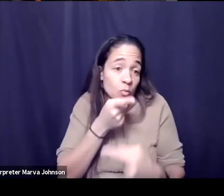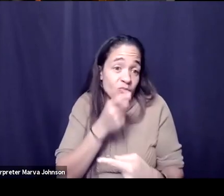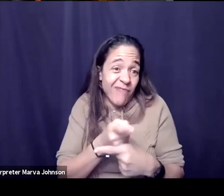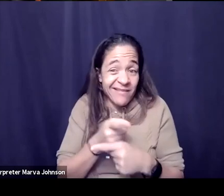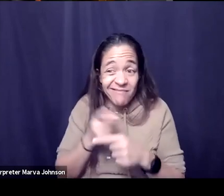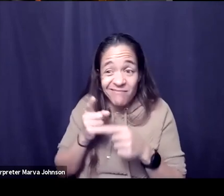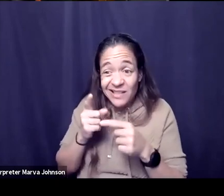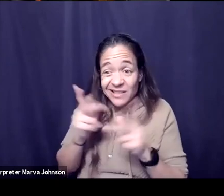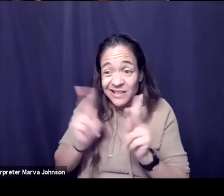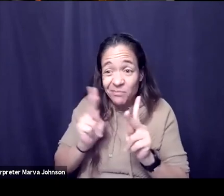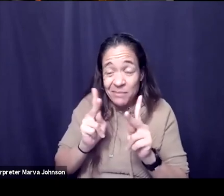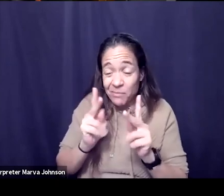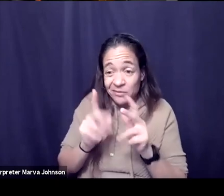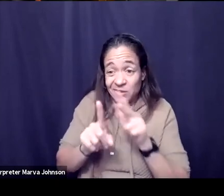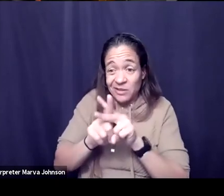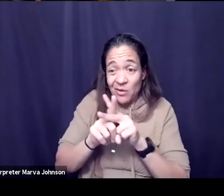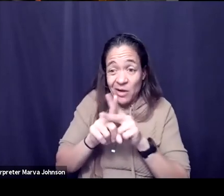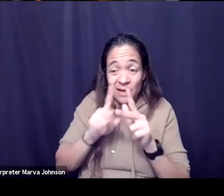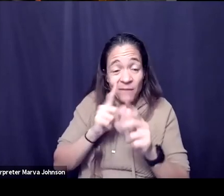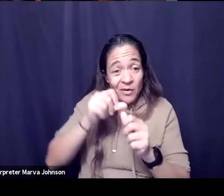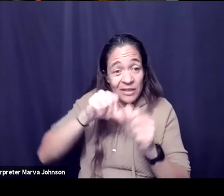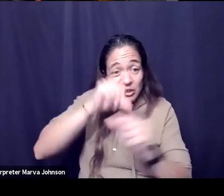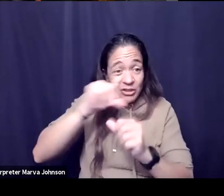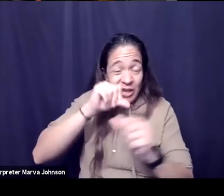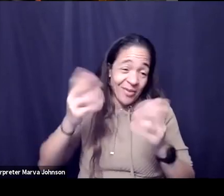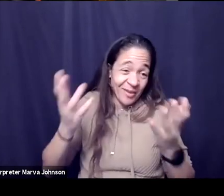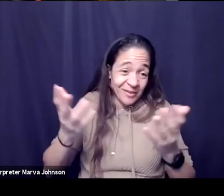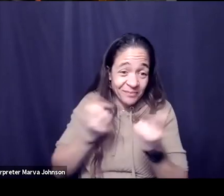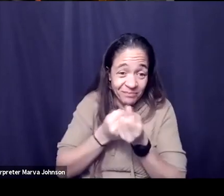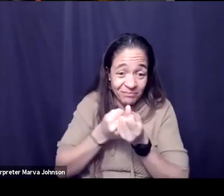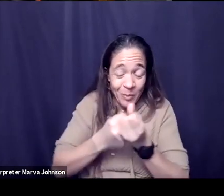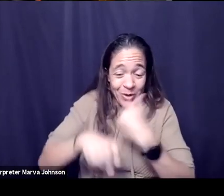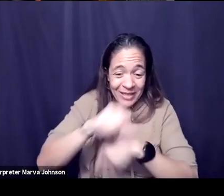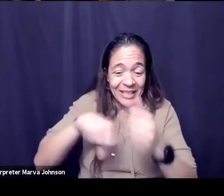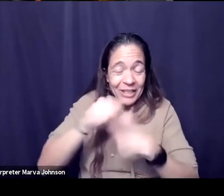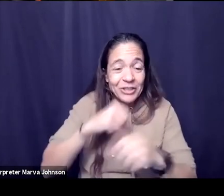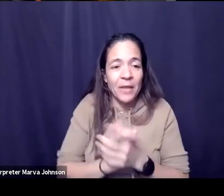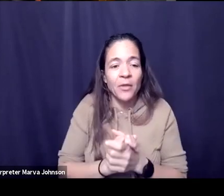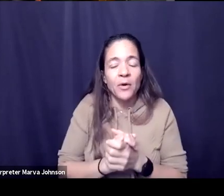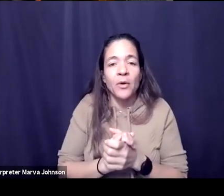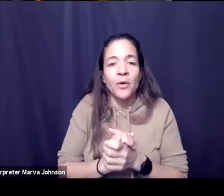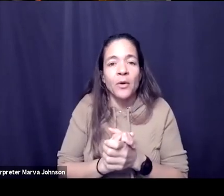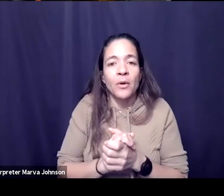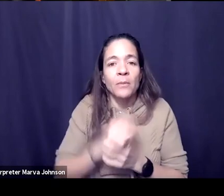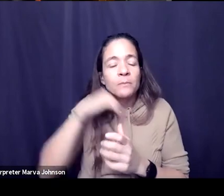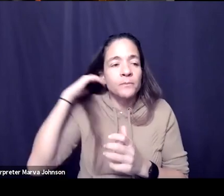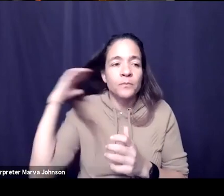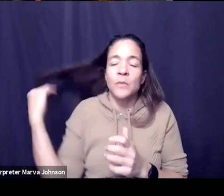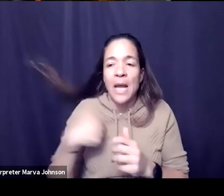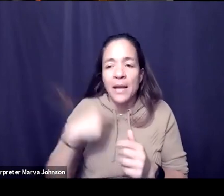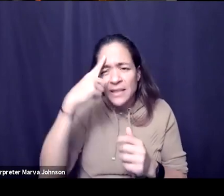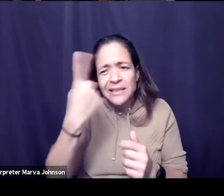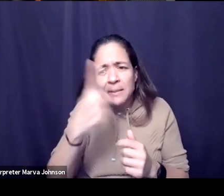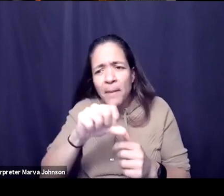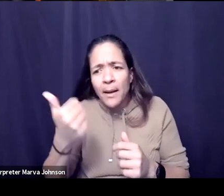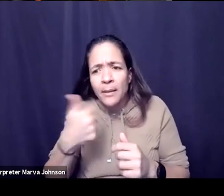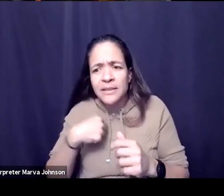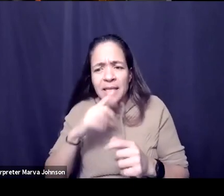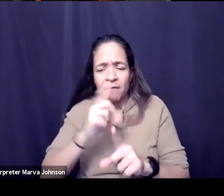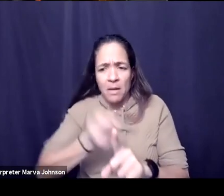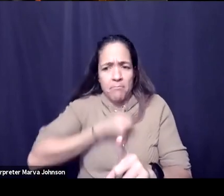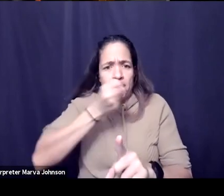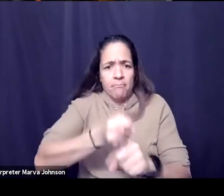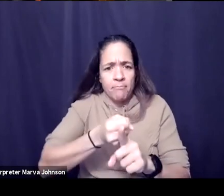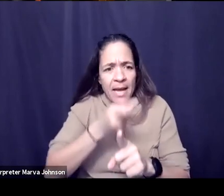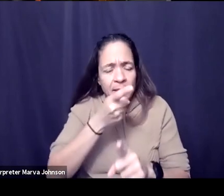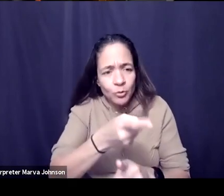it's people turning up for one another yeah maybe we can pivot to another professional experience which was i think had a profound impact on you or i don't be so presumptuous maybe you'll tell